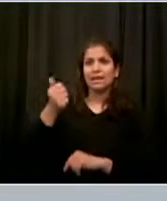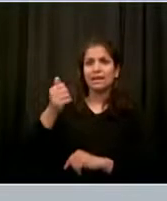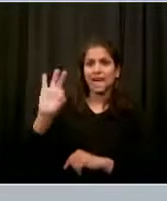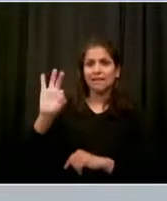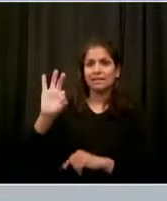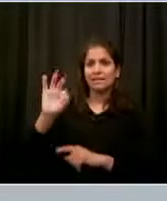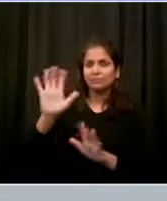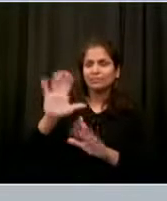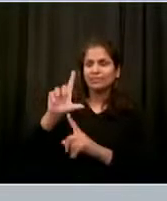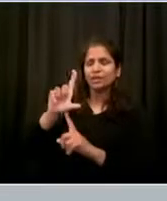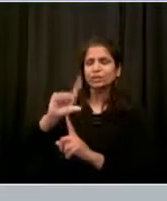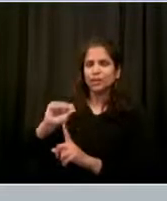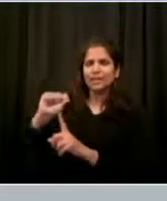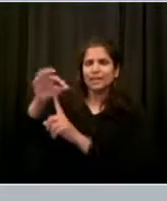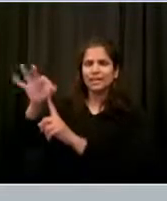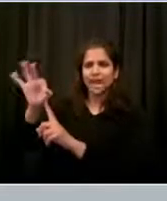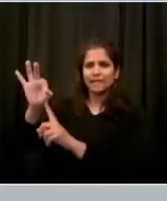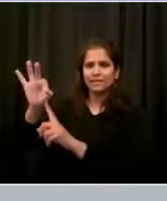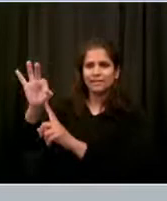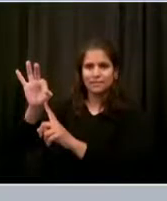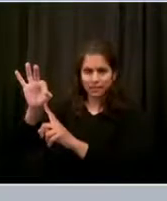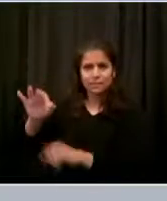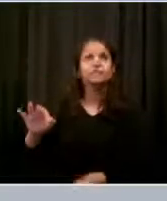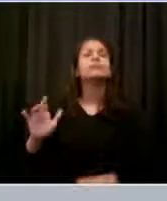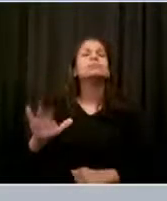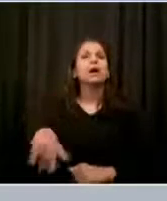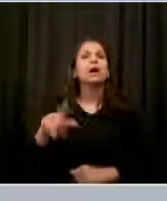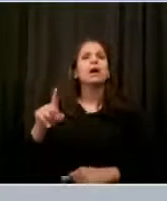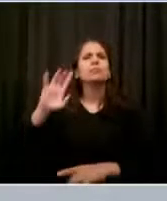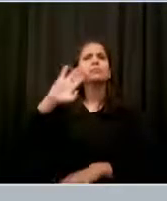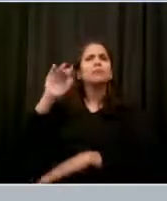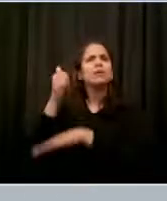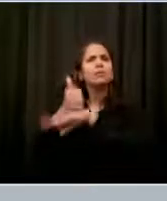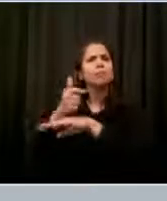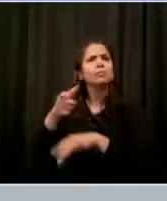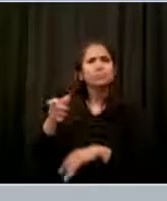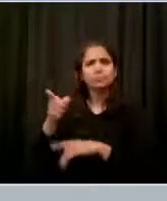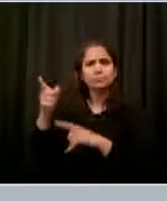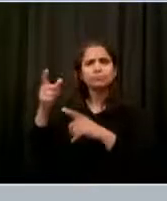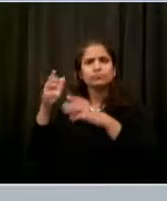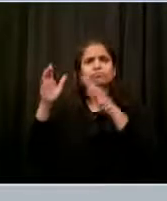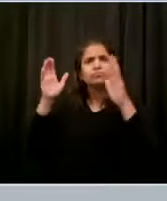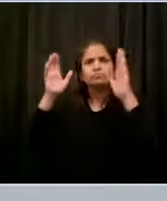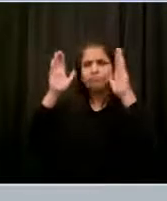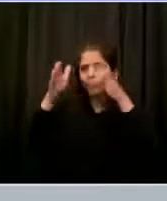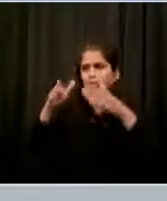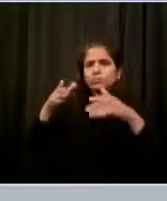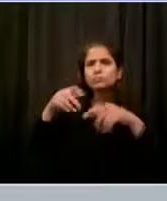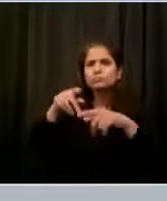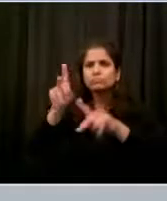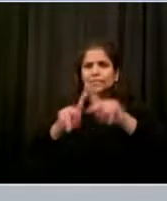care doctor they could turn to, pay only what they could afford. If they could afford nothing, that doctor was still there for them.